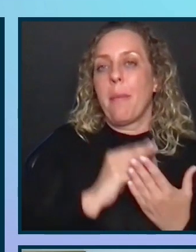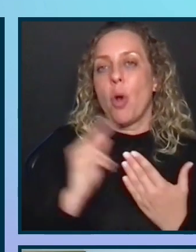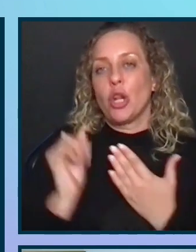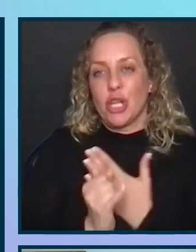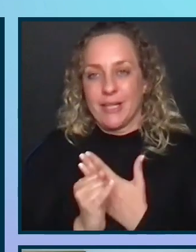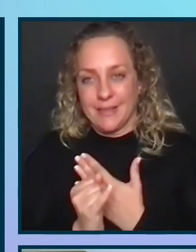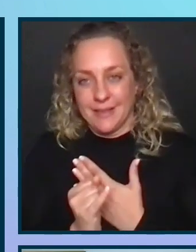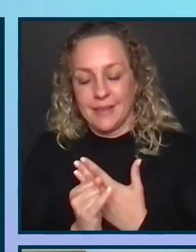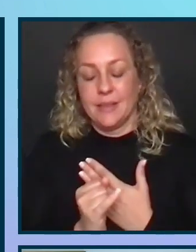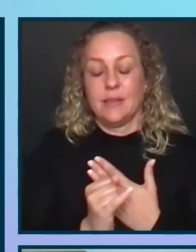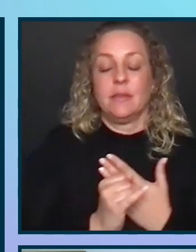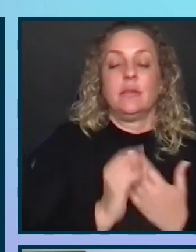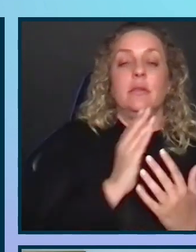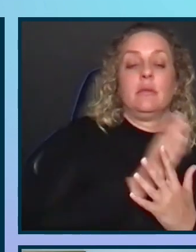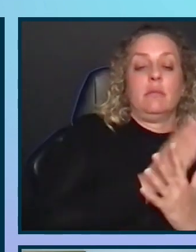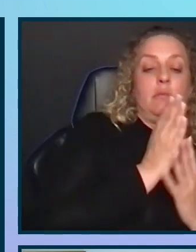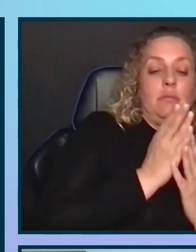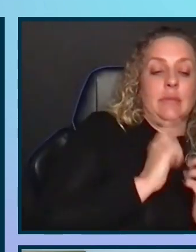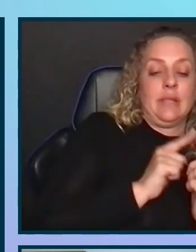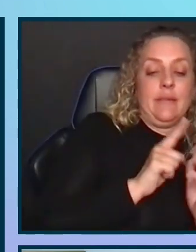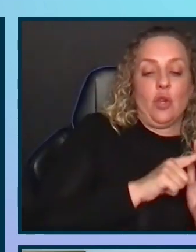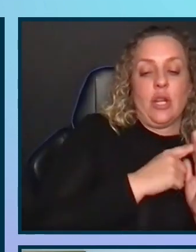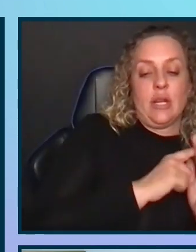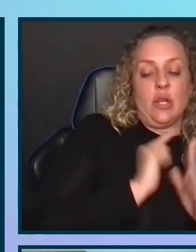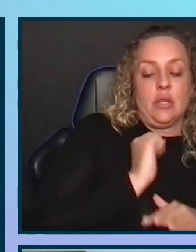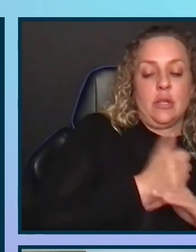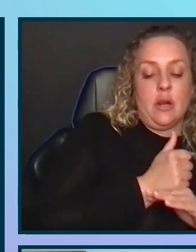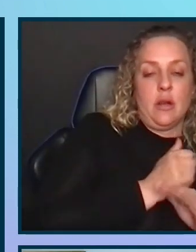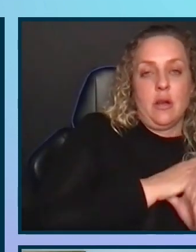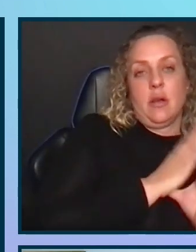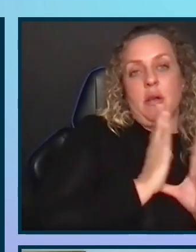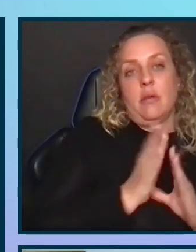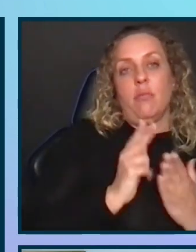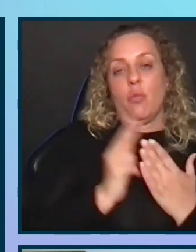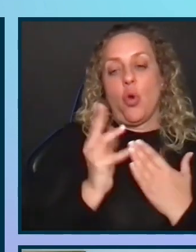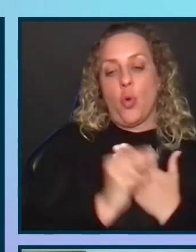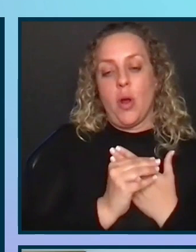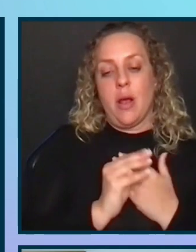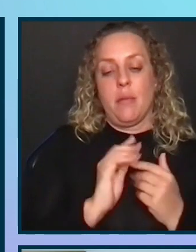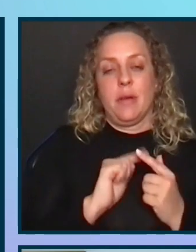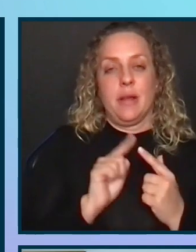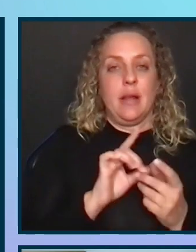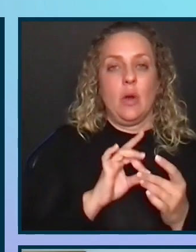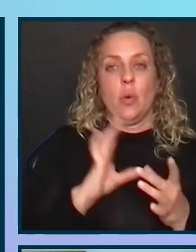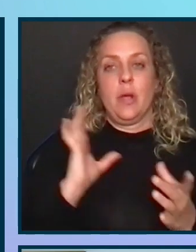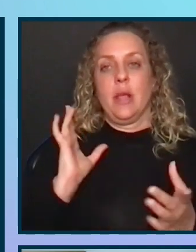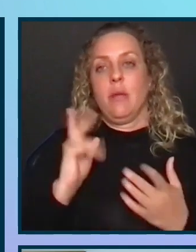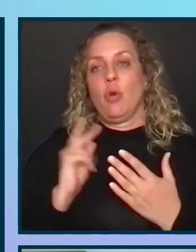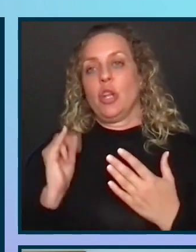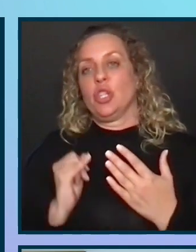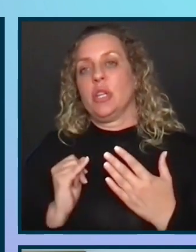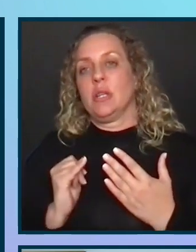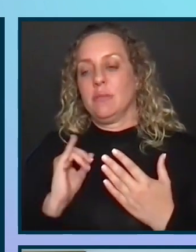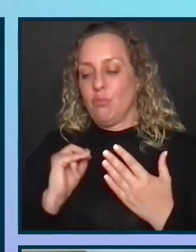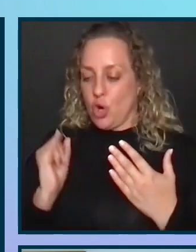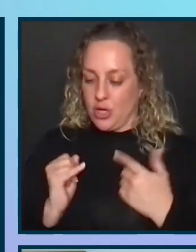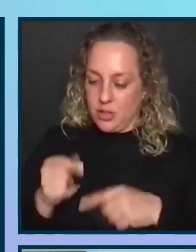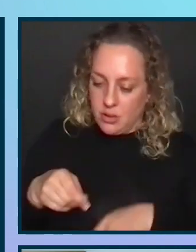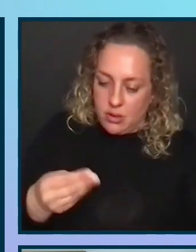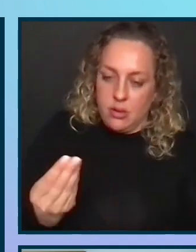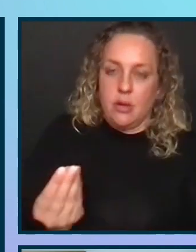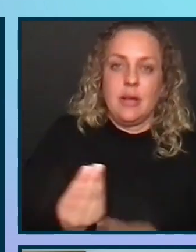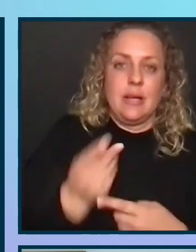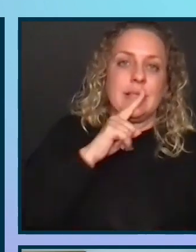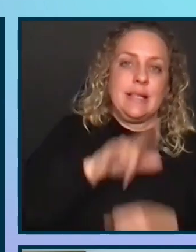Again, portfolios are their projects and initiatives put in place. A program is a number of related projects. A project is a unique